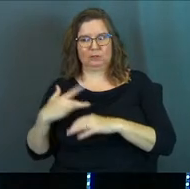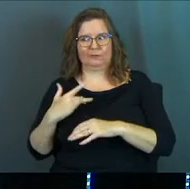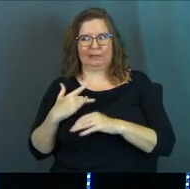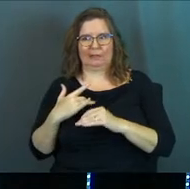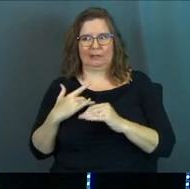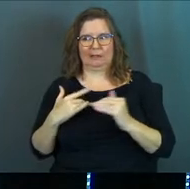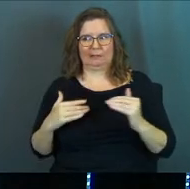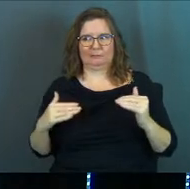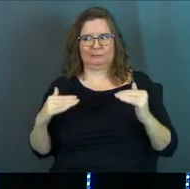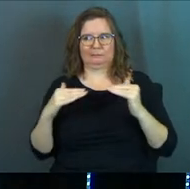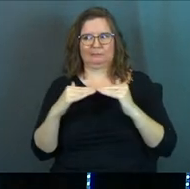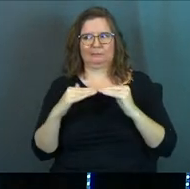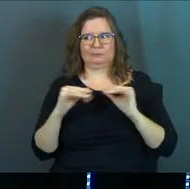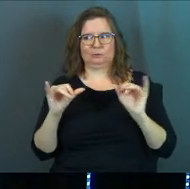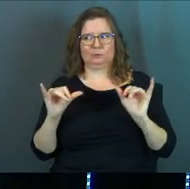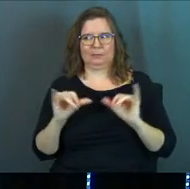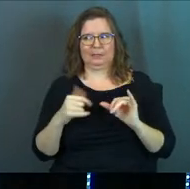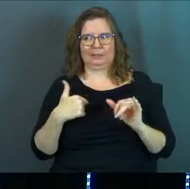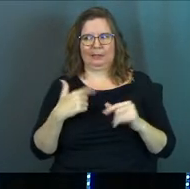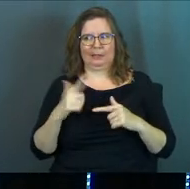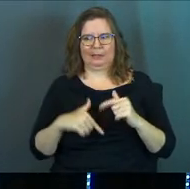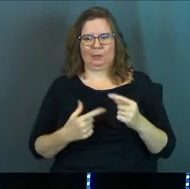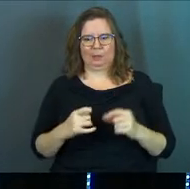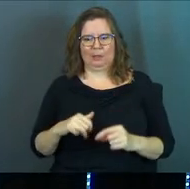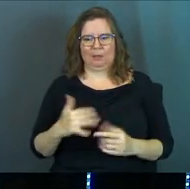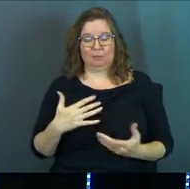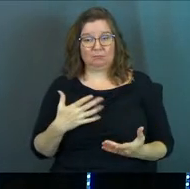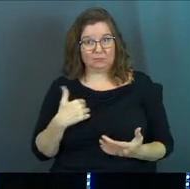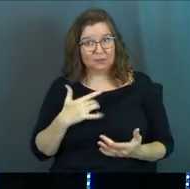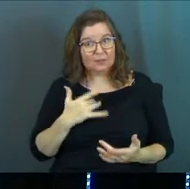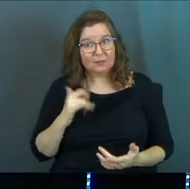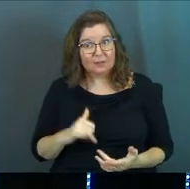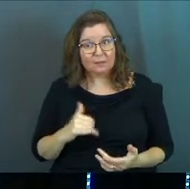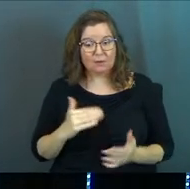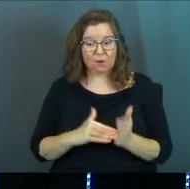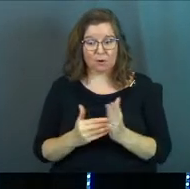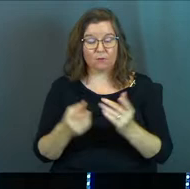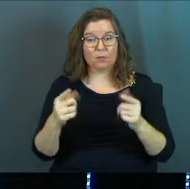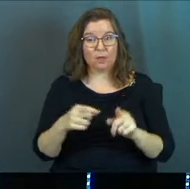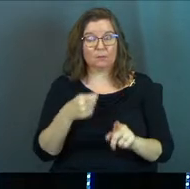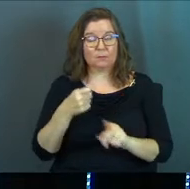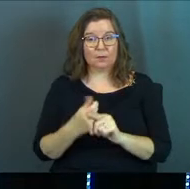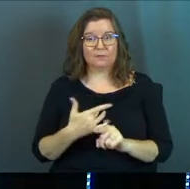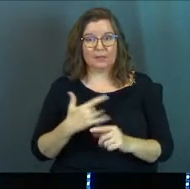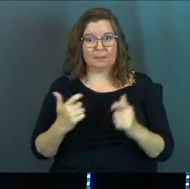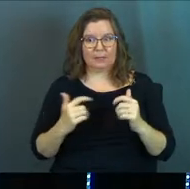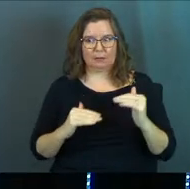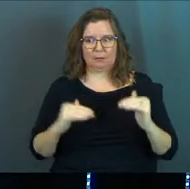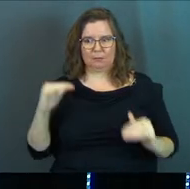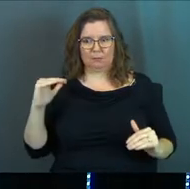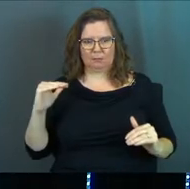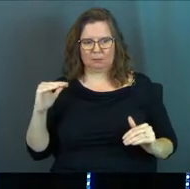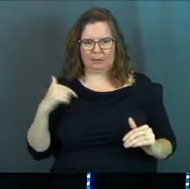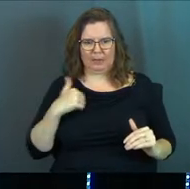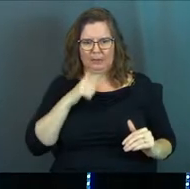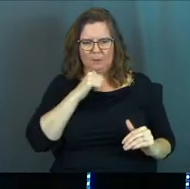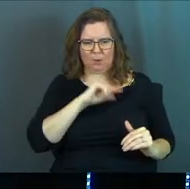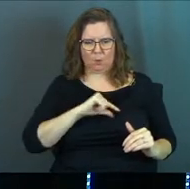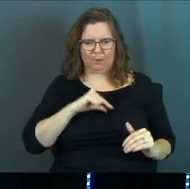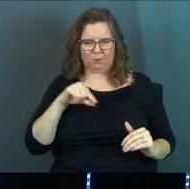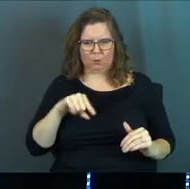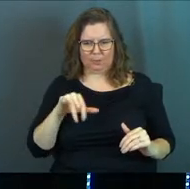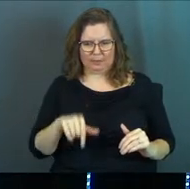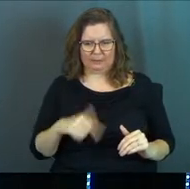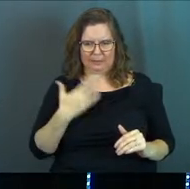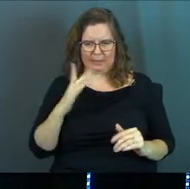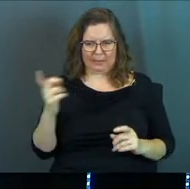measure up to the responsibility you've been given? And often when we feel that way, when we feel like there's a big difference and I'm not quite qualified to do